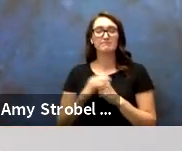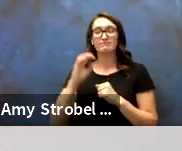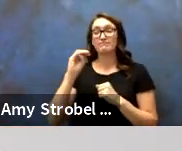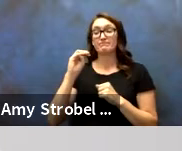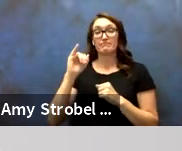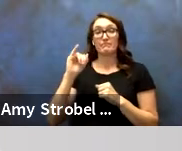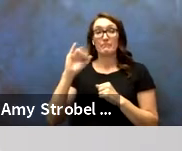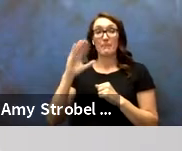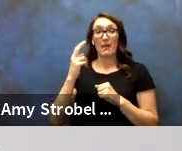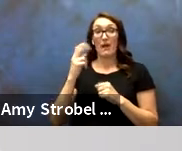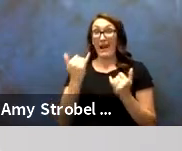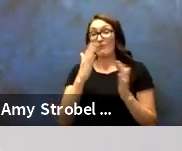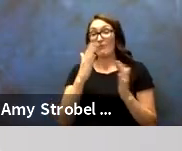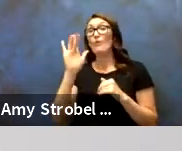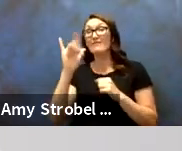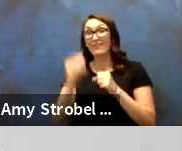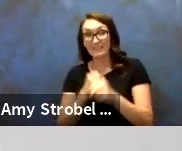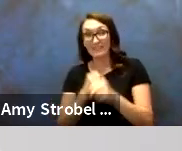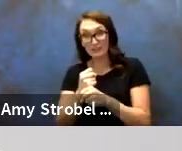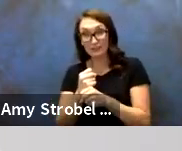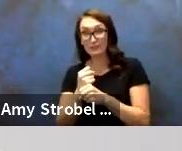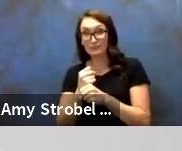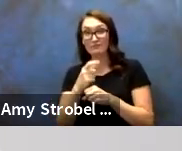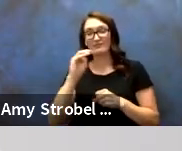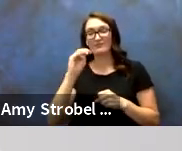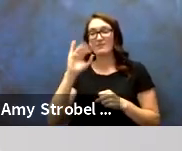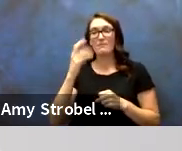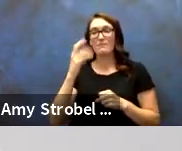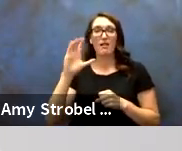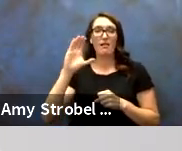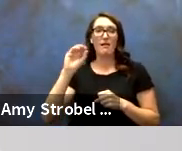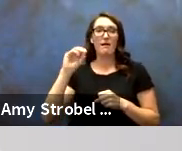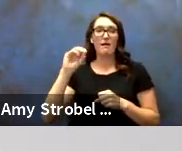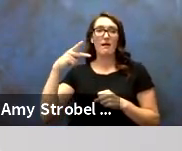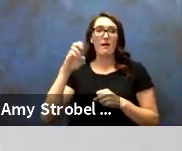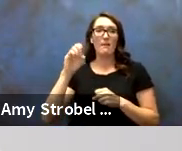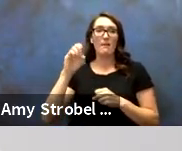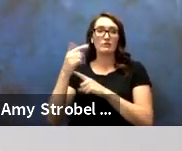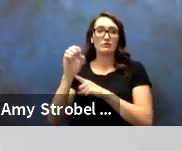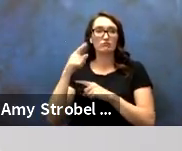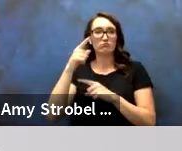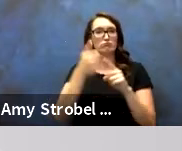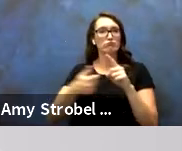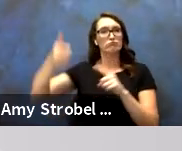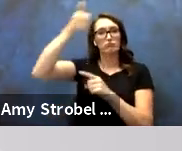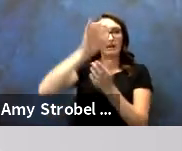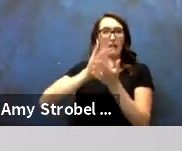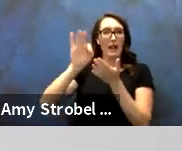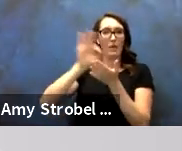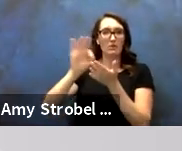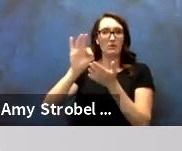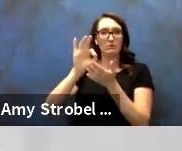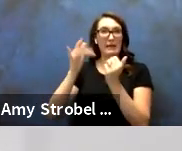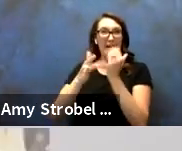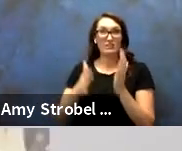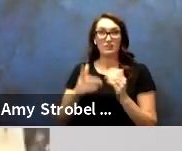For 25-year services category, we have Michael Coppedge. He's our lead accounting technician for the business services division.